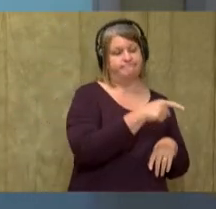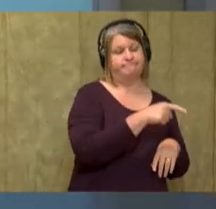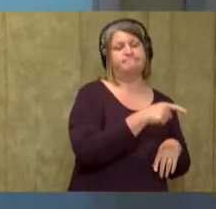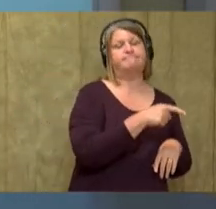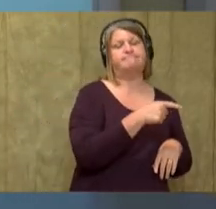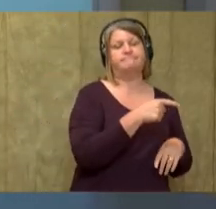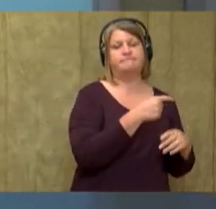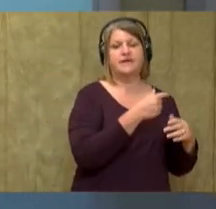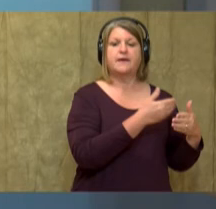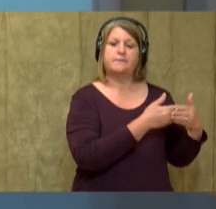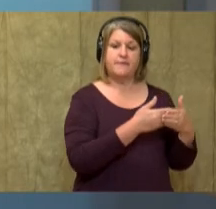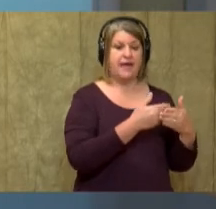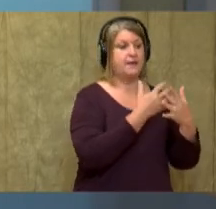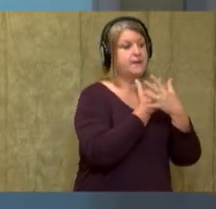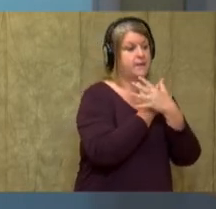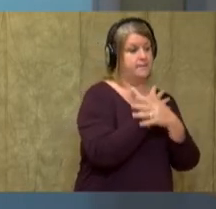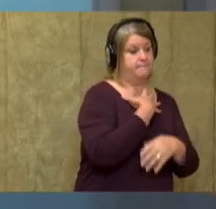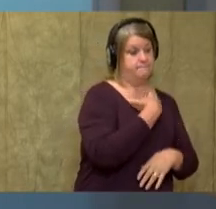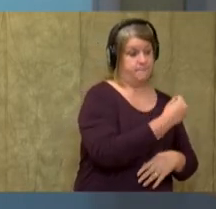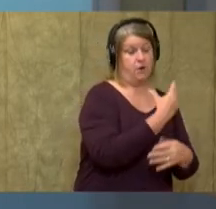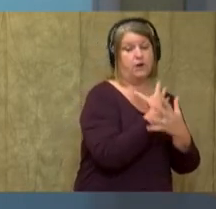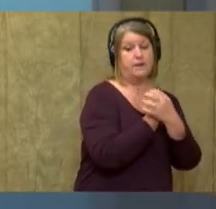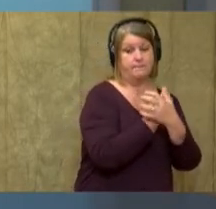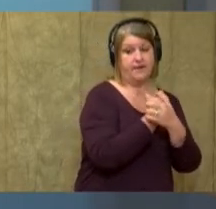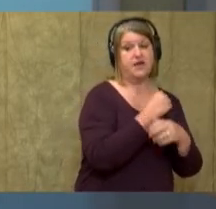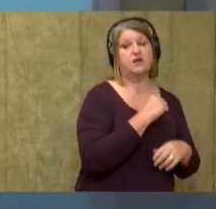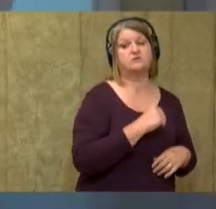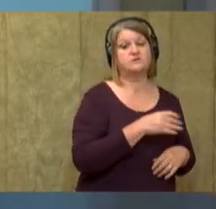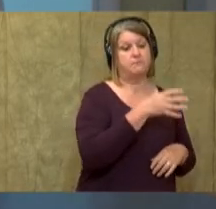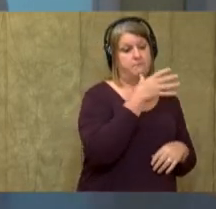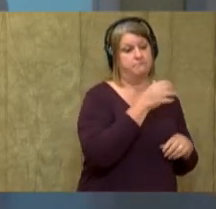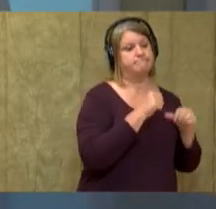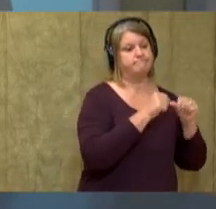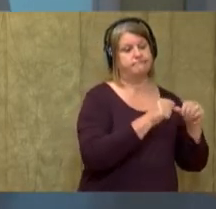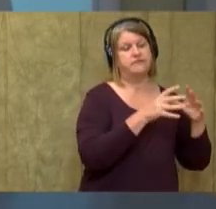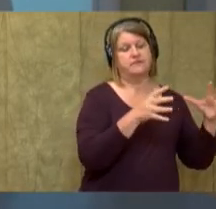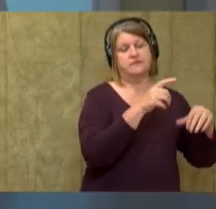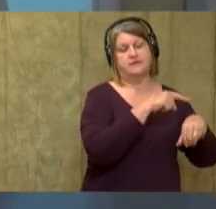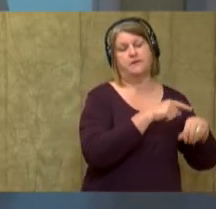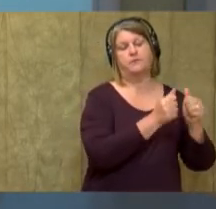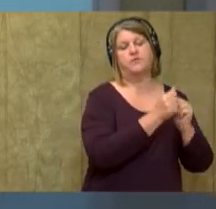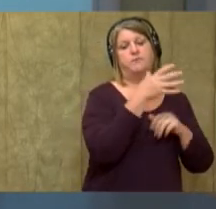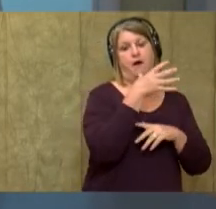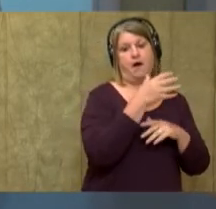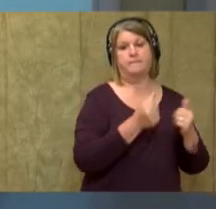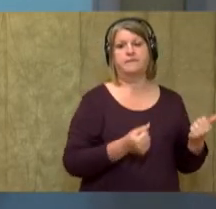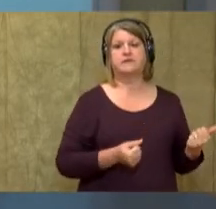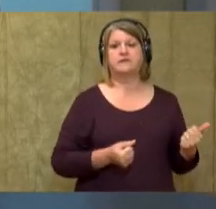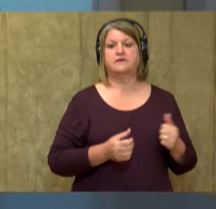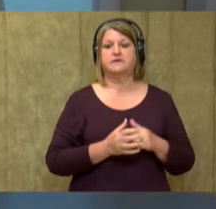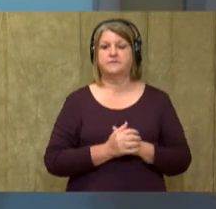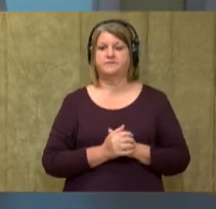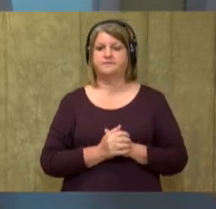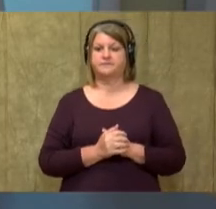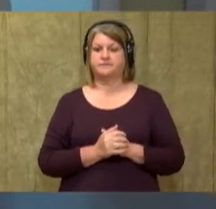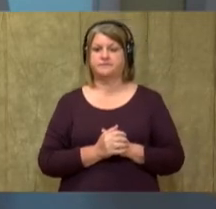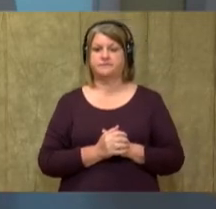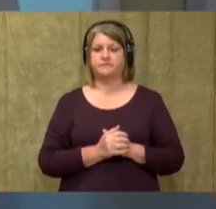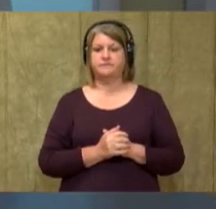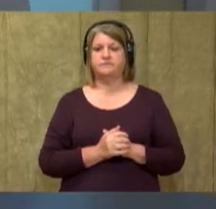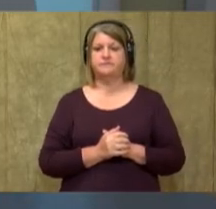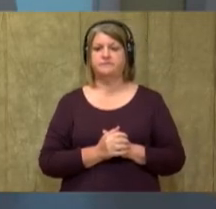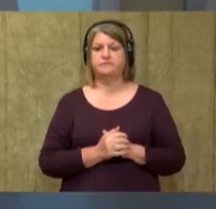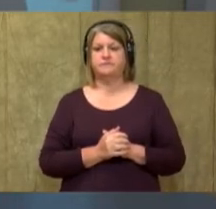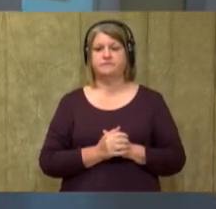they are different. So, we're going to say that the polar bear mother teaches it how to